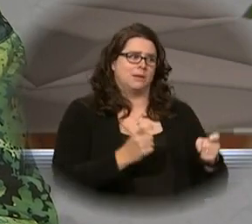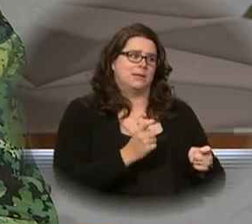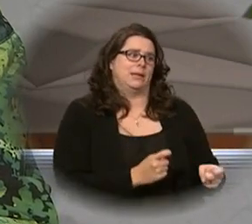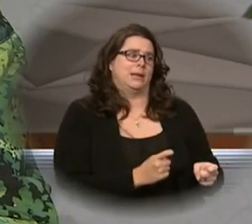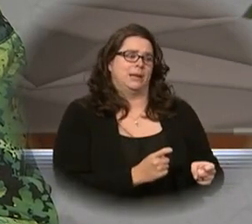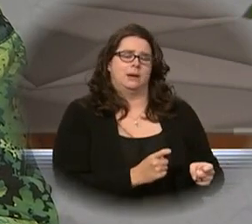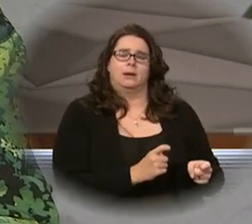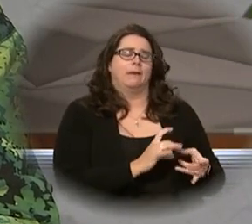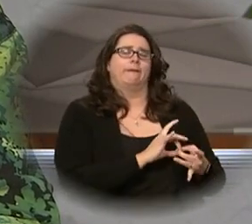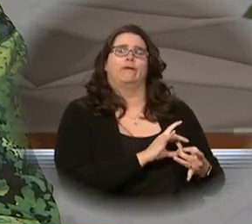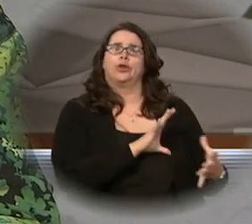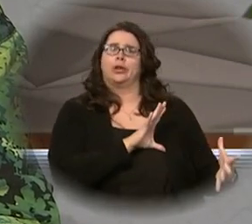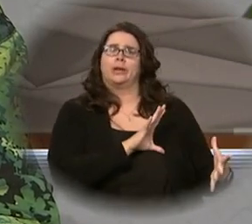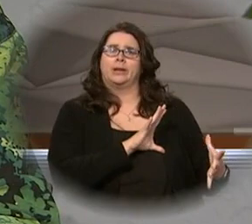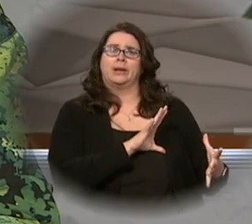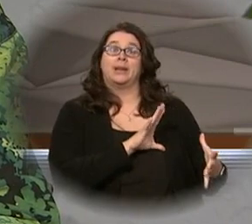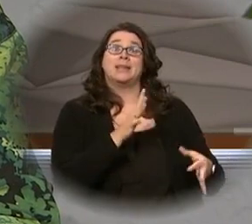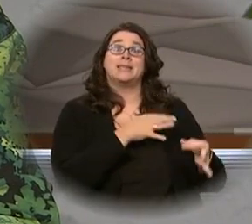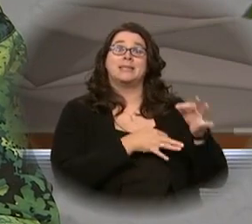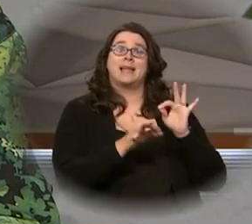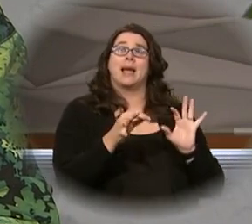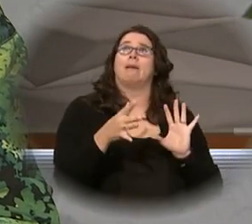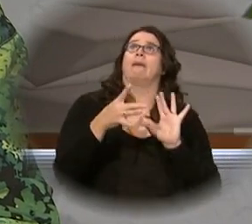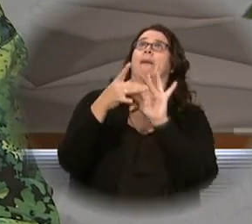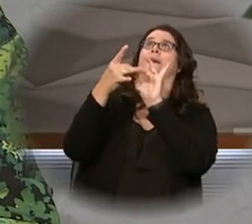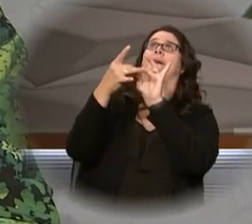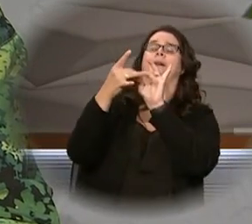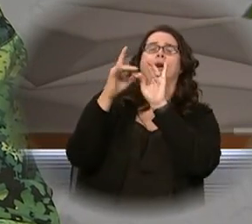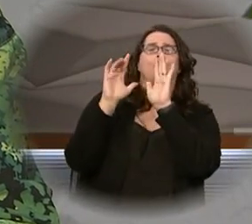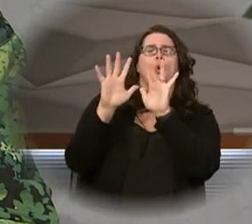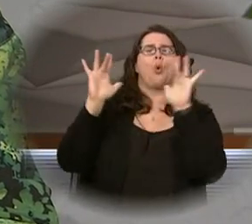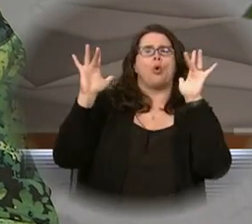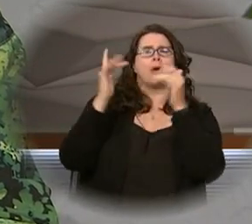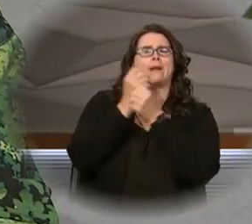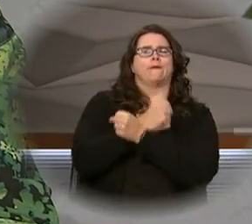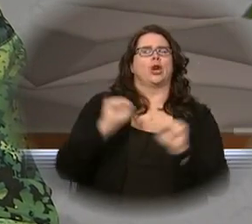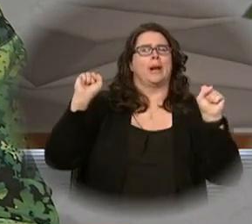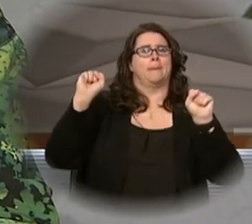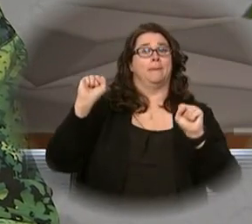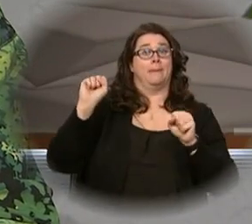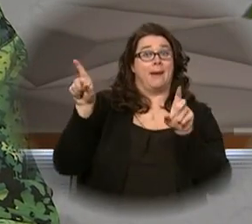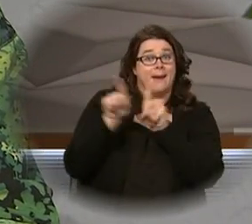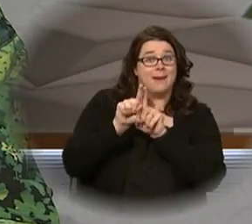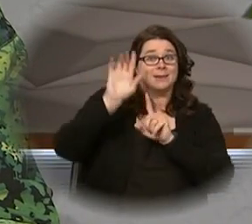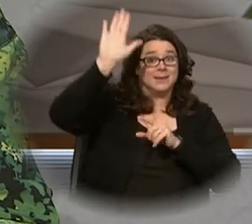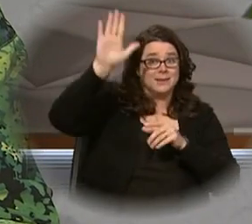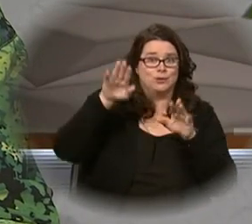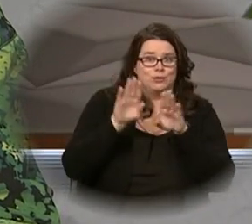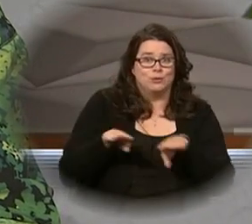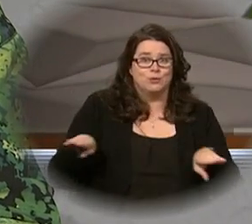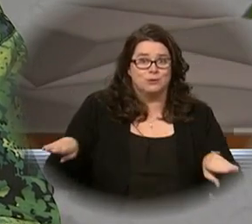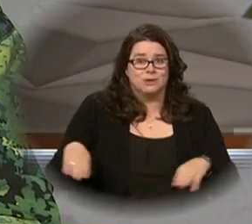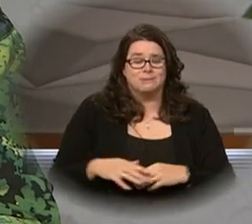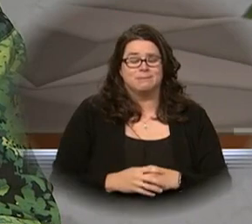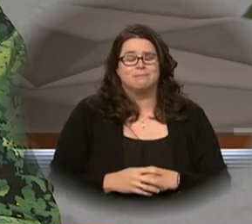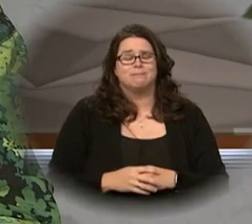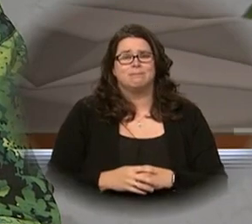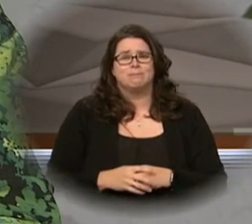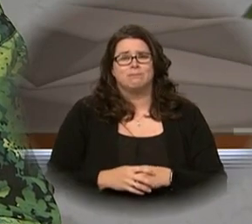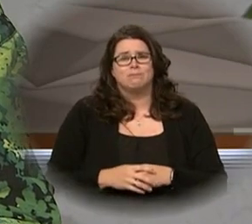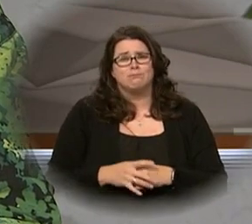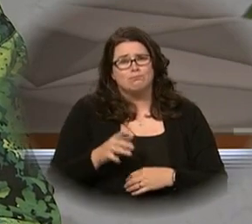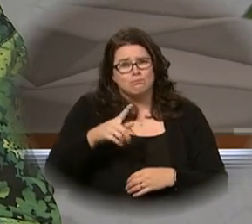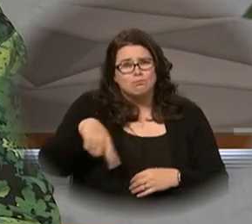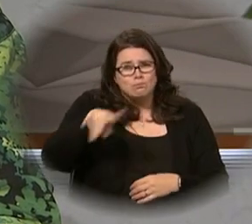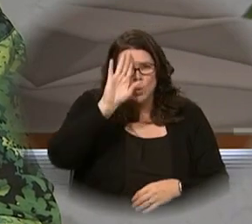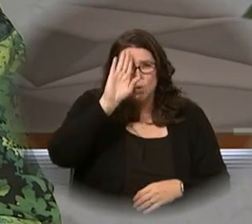corruption and share in the glorious freedom of the children of God. We know